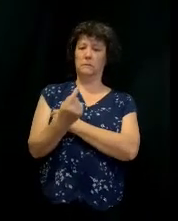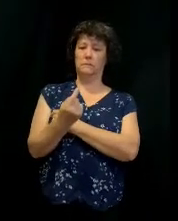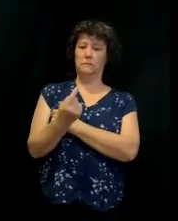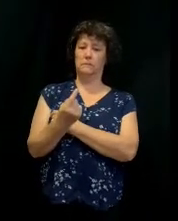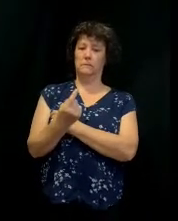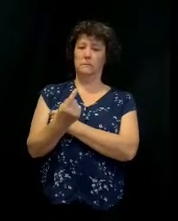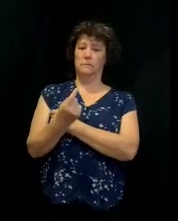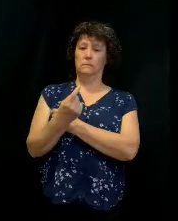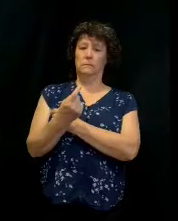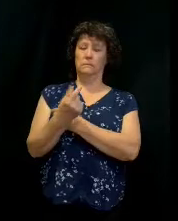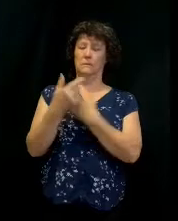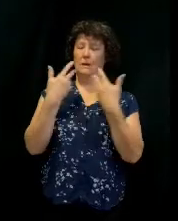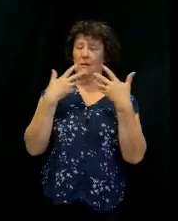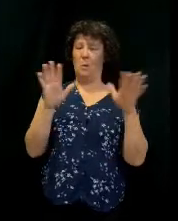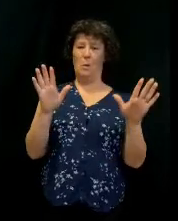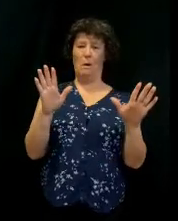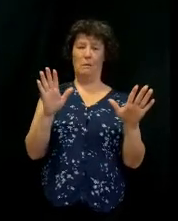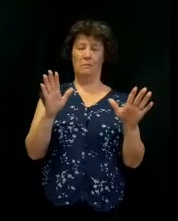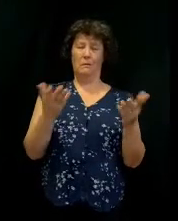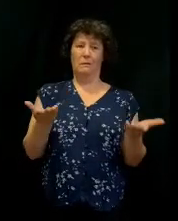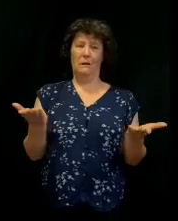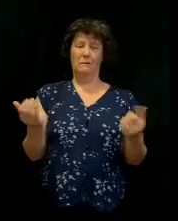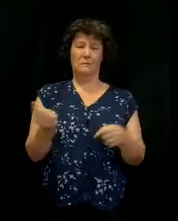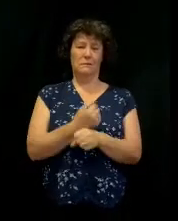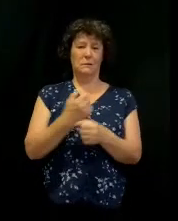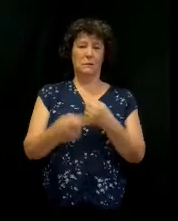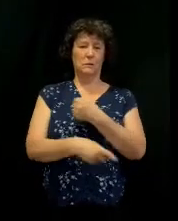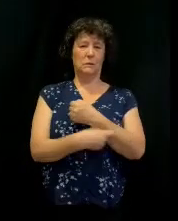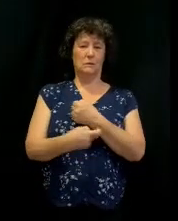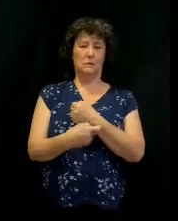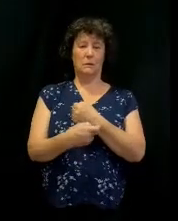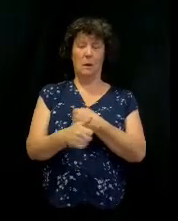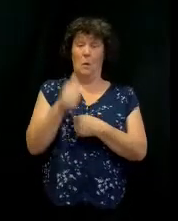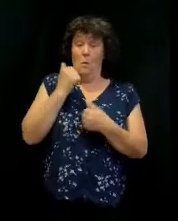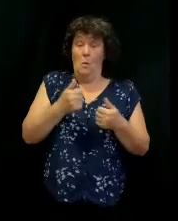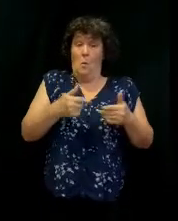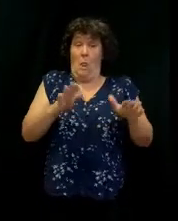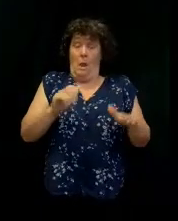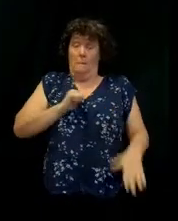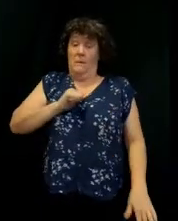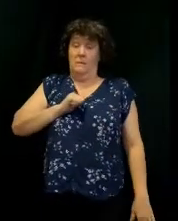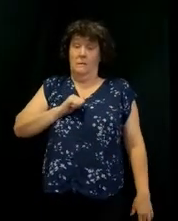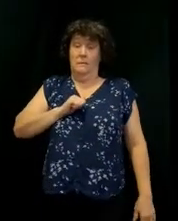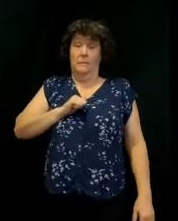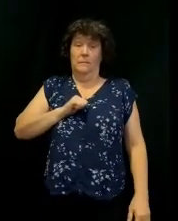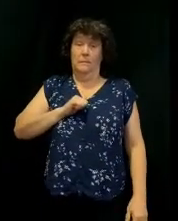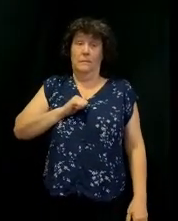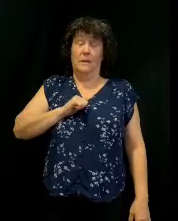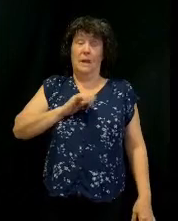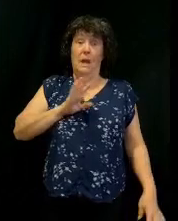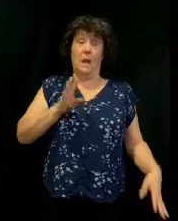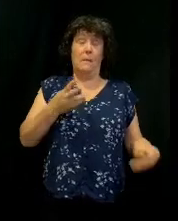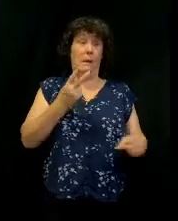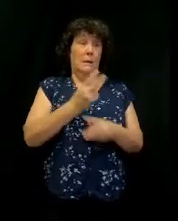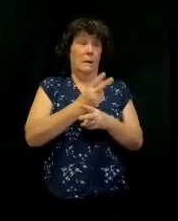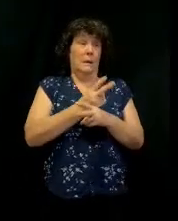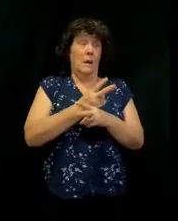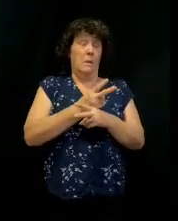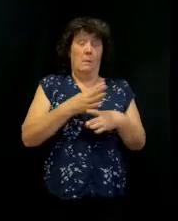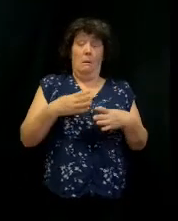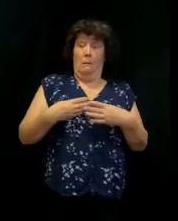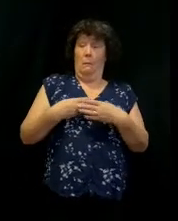And I don't want things to be stolen. I'm not going to allow it. I'm a gatekeeper of this church, and I ain't going to allow it.